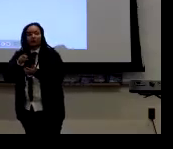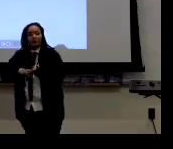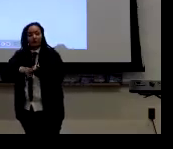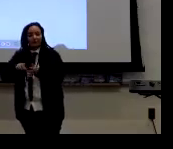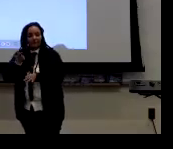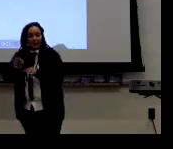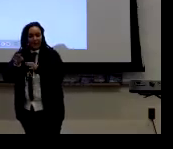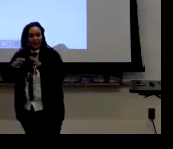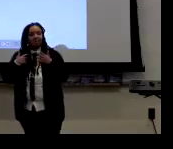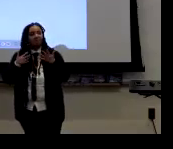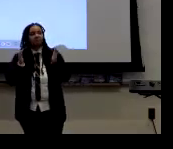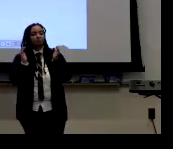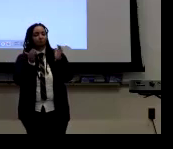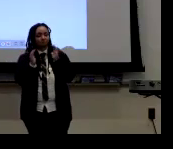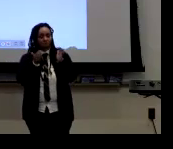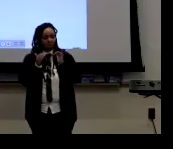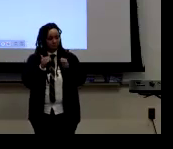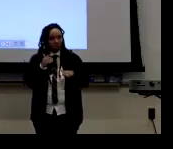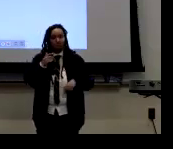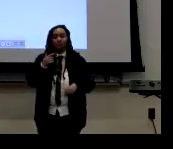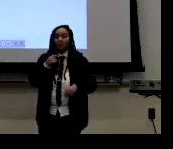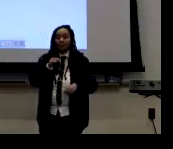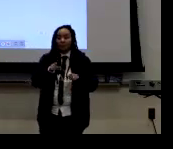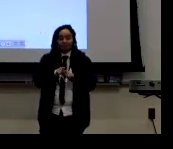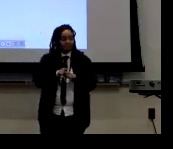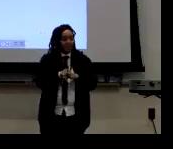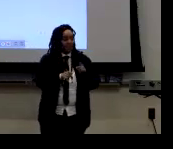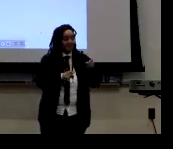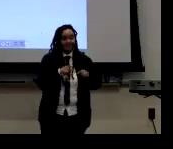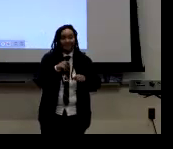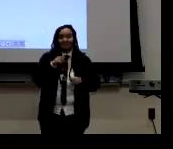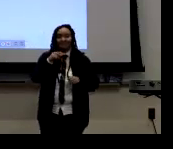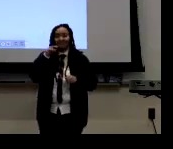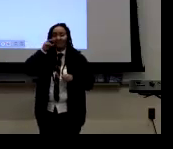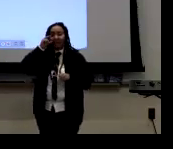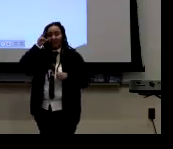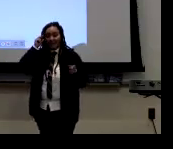And my current research findings, and I'm going to compare them both today.